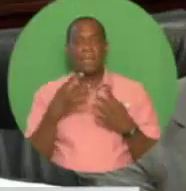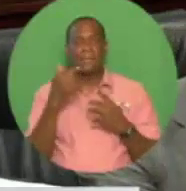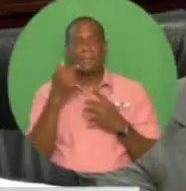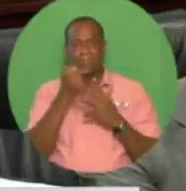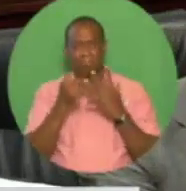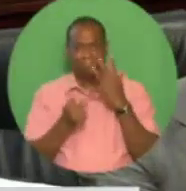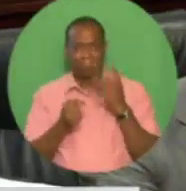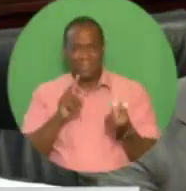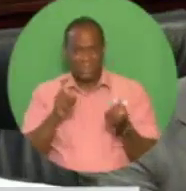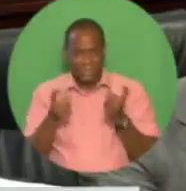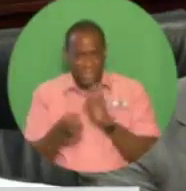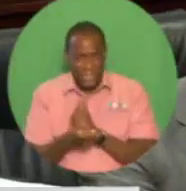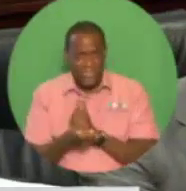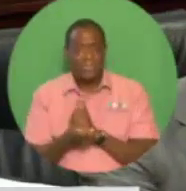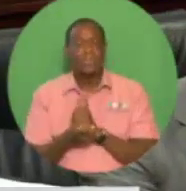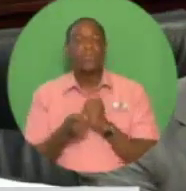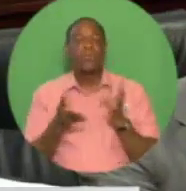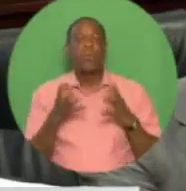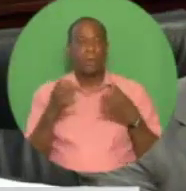major game-changers.